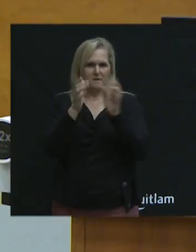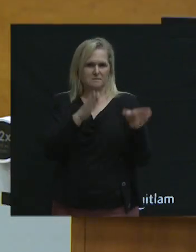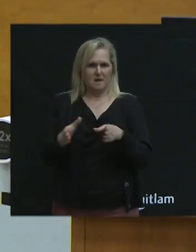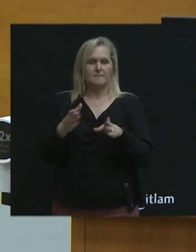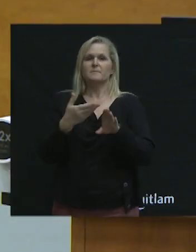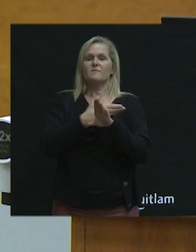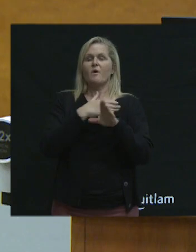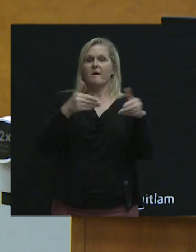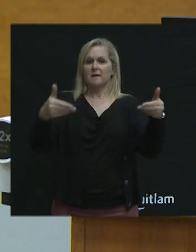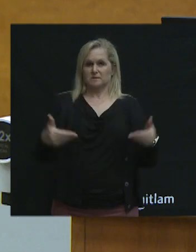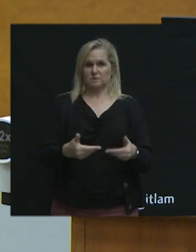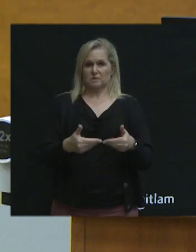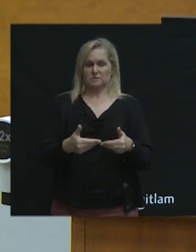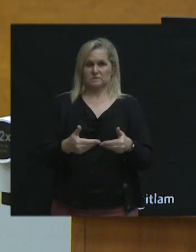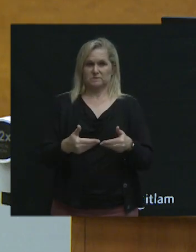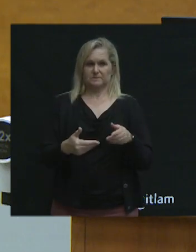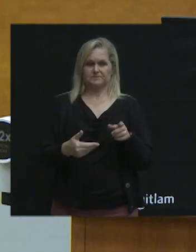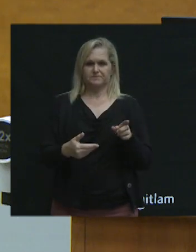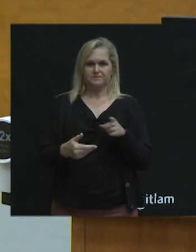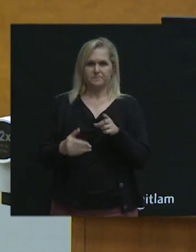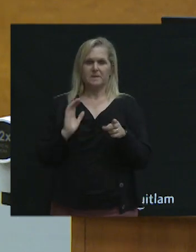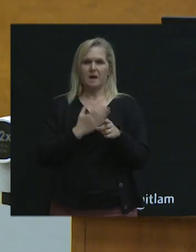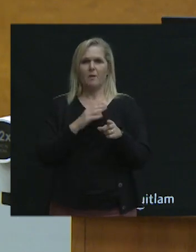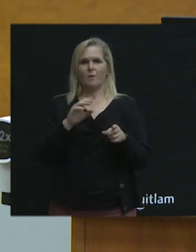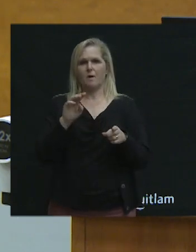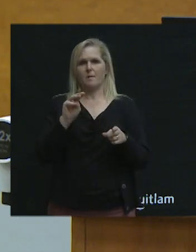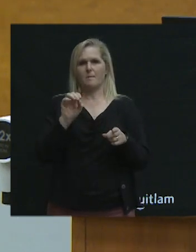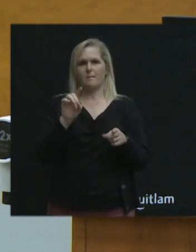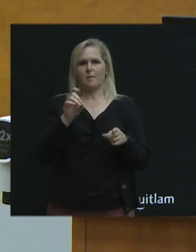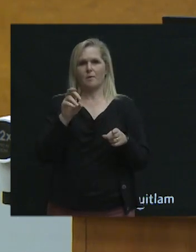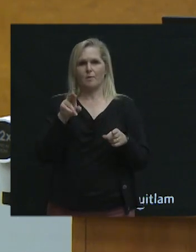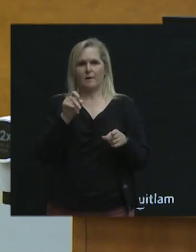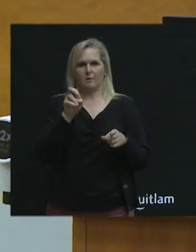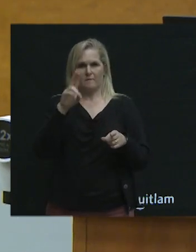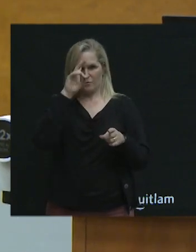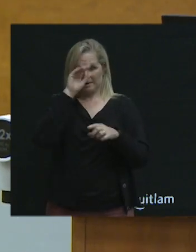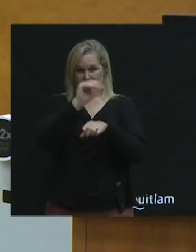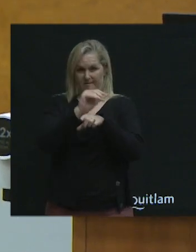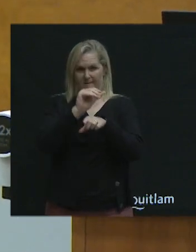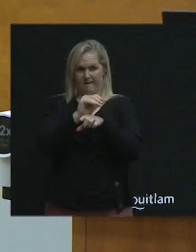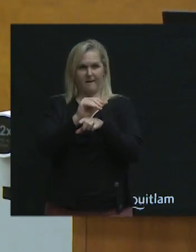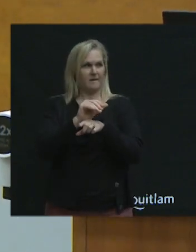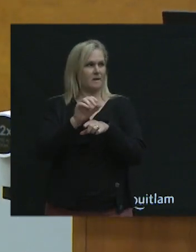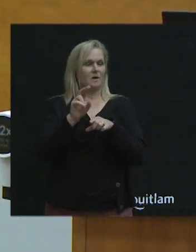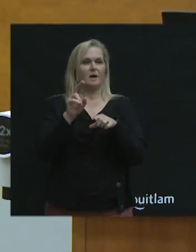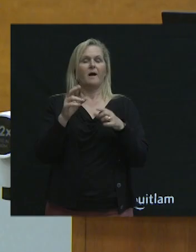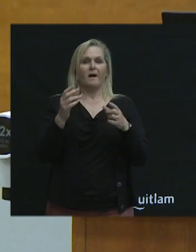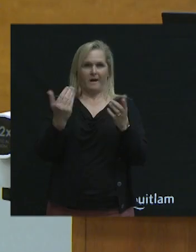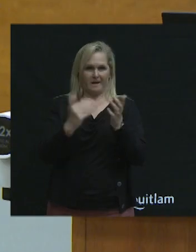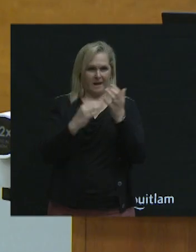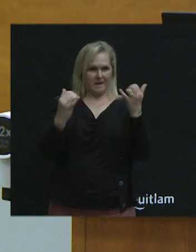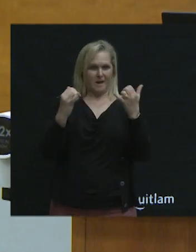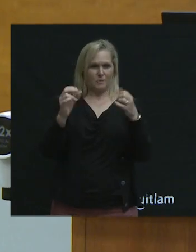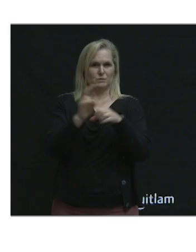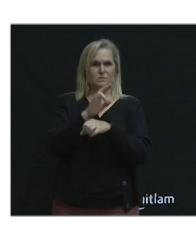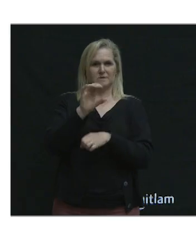Before I introduce our moderator for this evening, using the Slido app again,